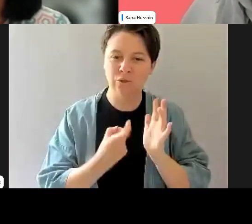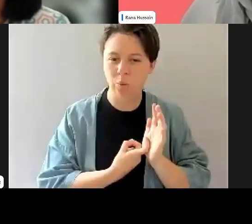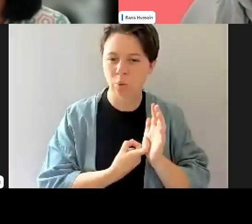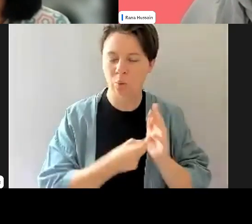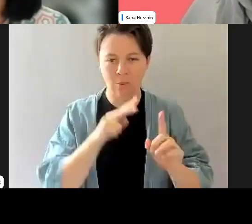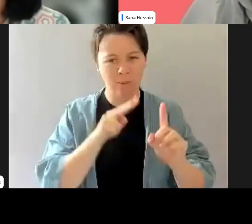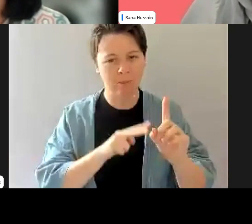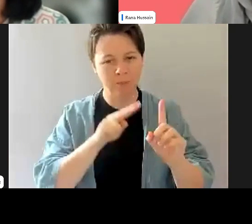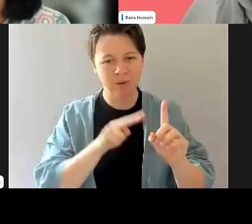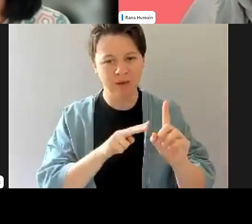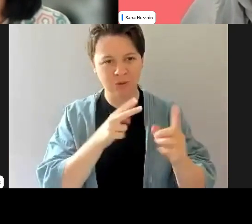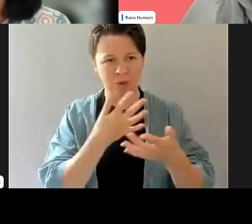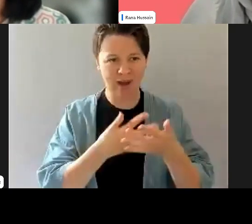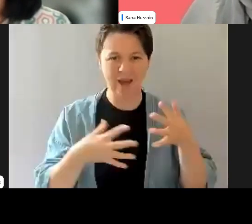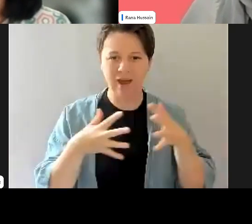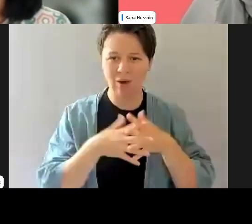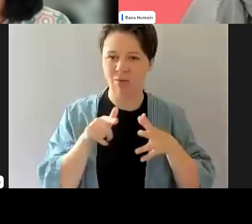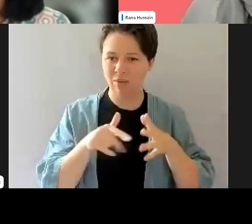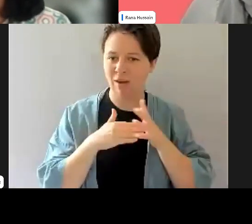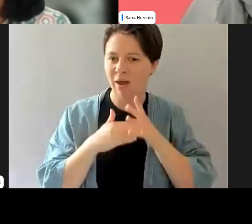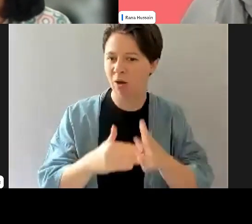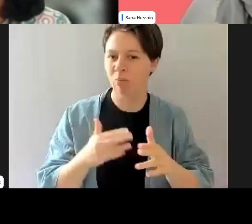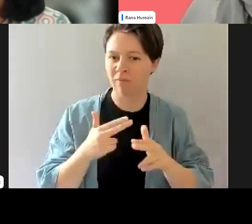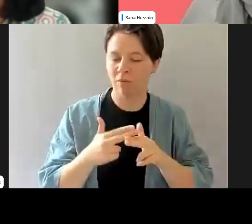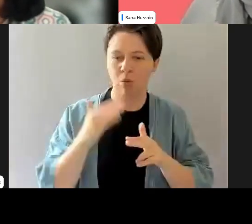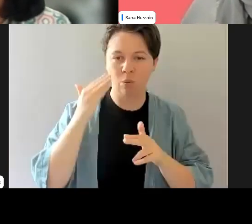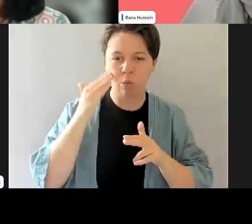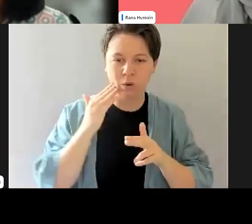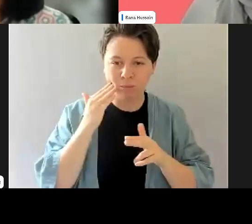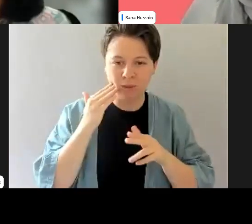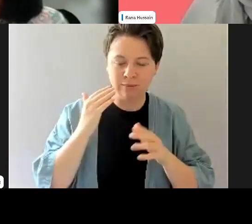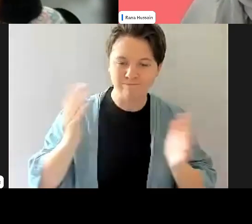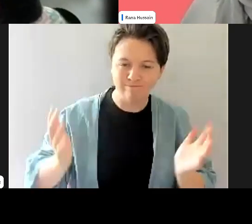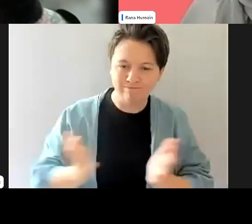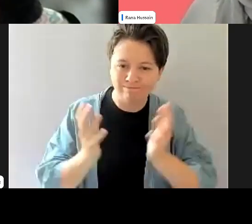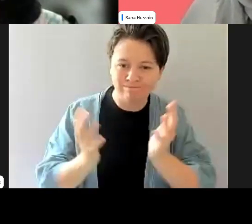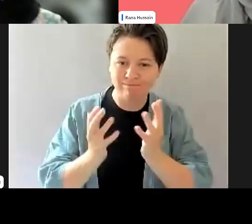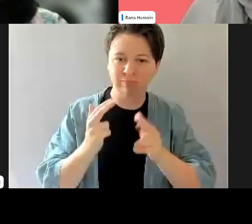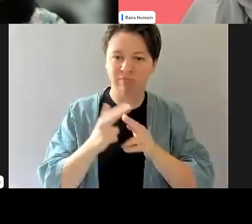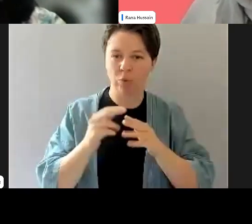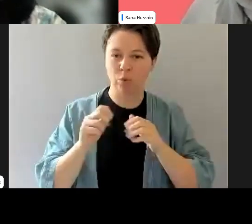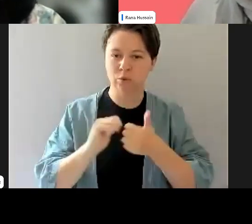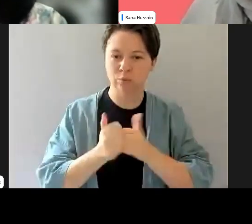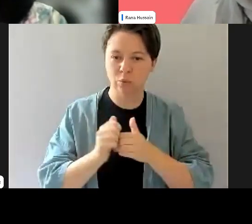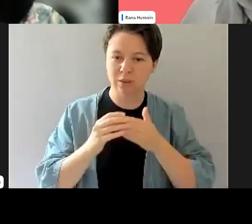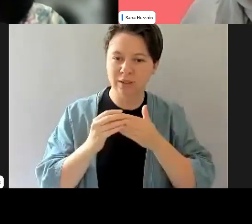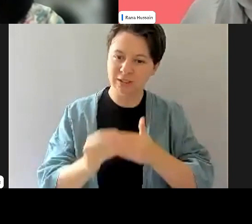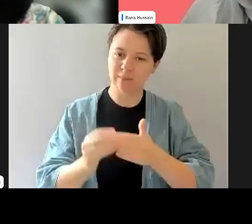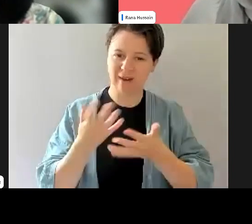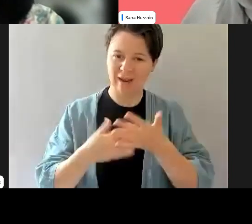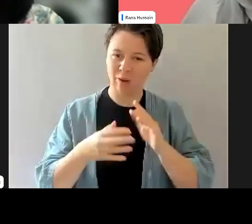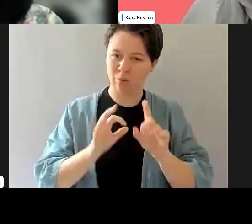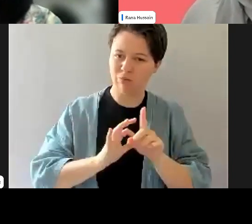in facilitating the advancement of women in sports leadership and how can these opportunities be more enhanced?